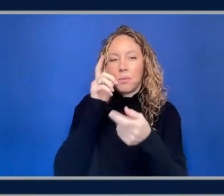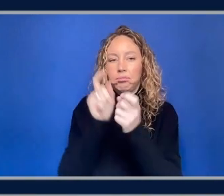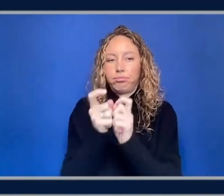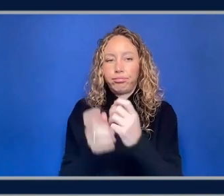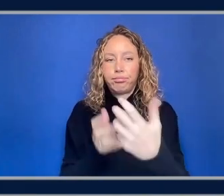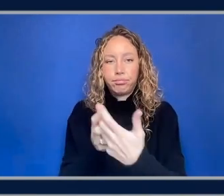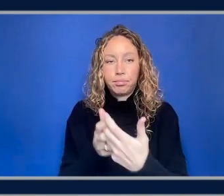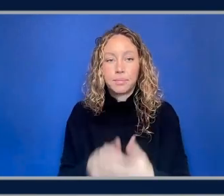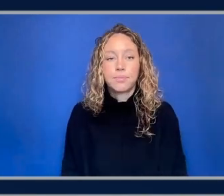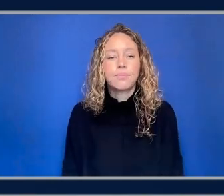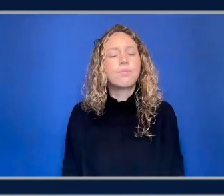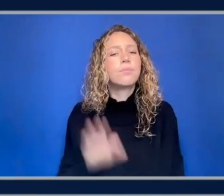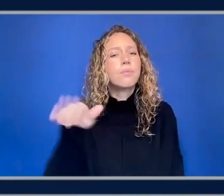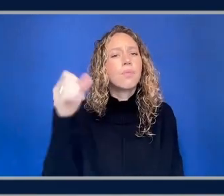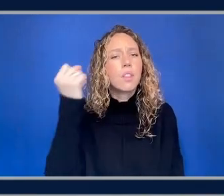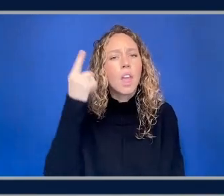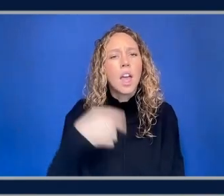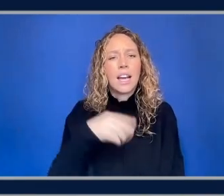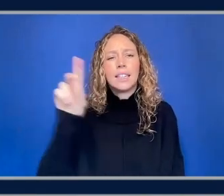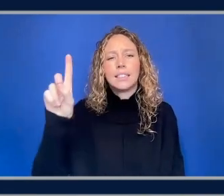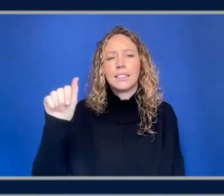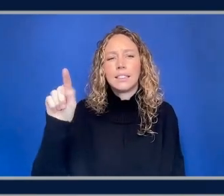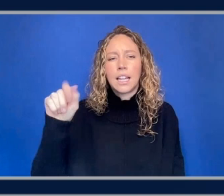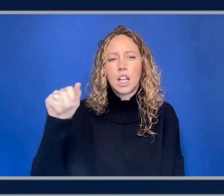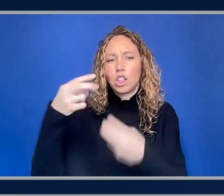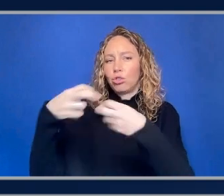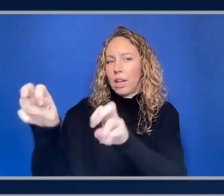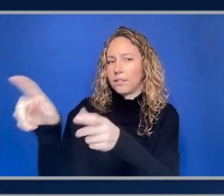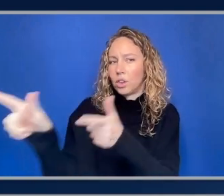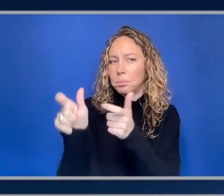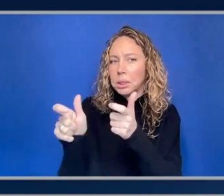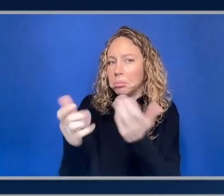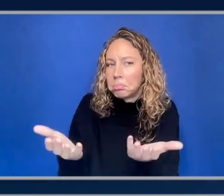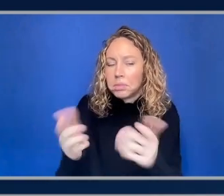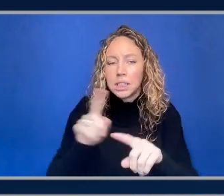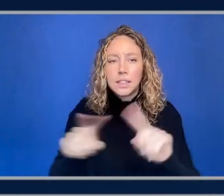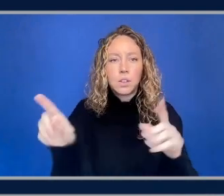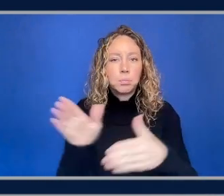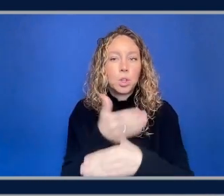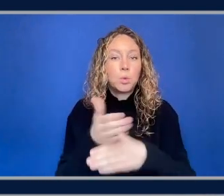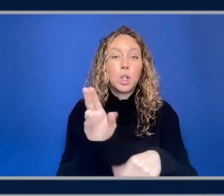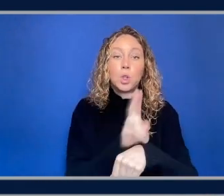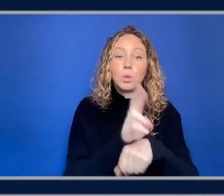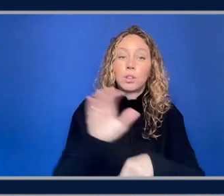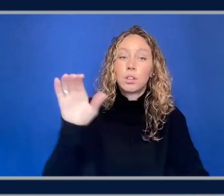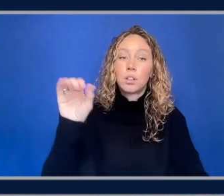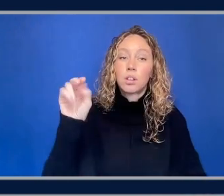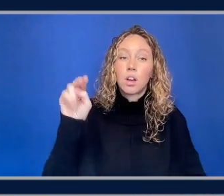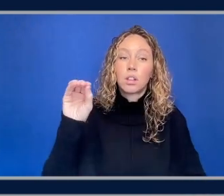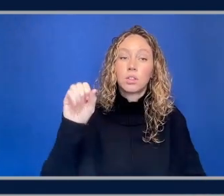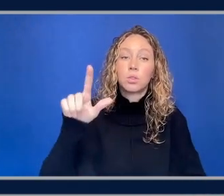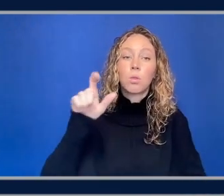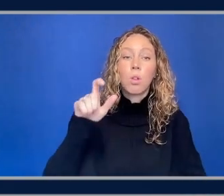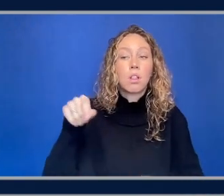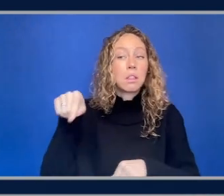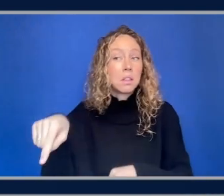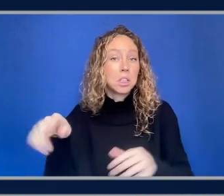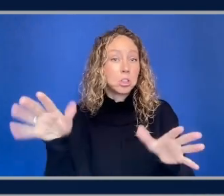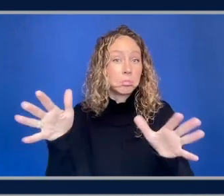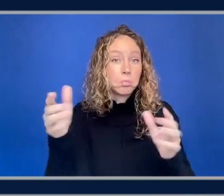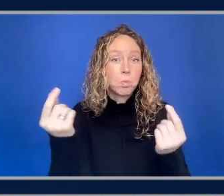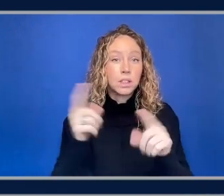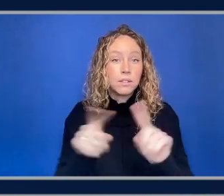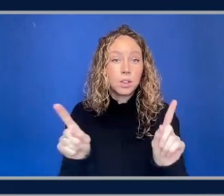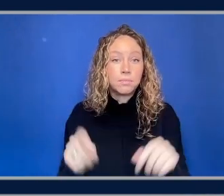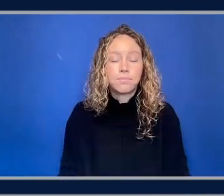data transfer speed how is it different you know using this versus interacting directly with the console um it should be pretty much exactly